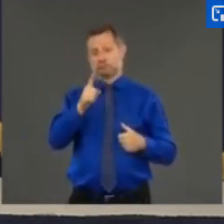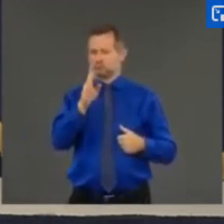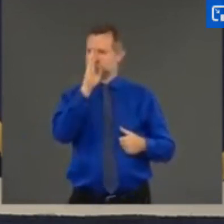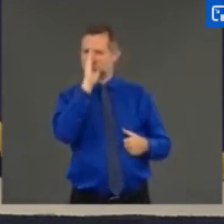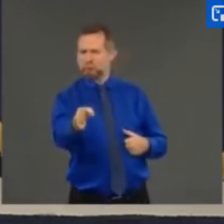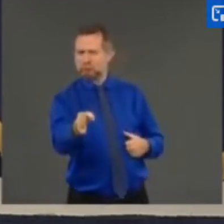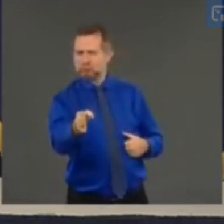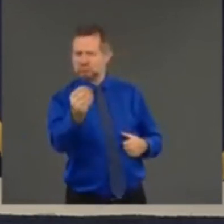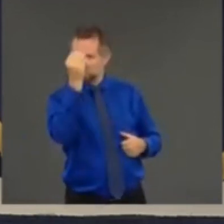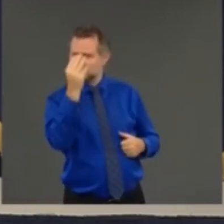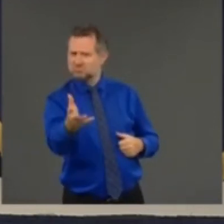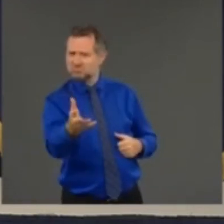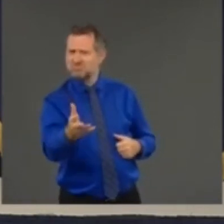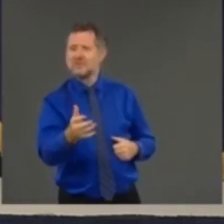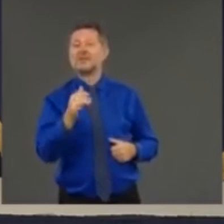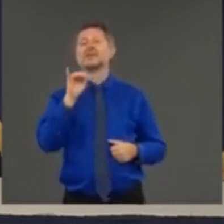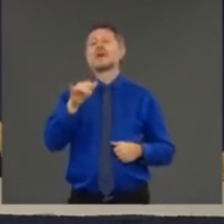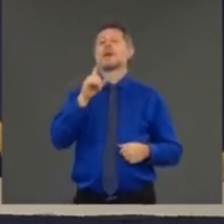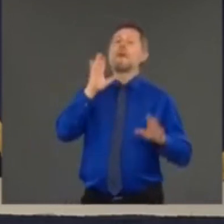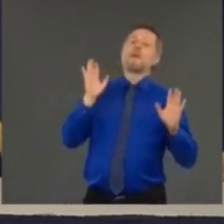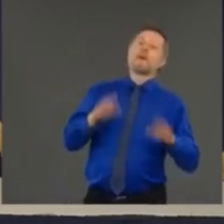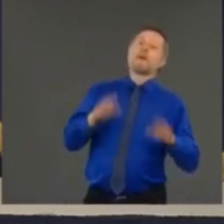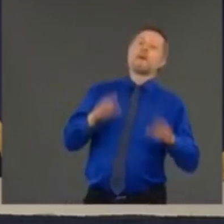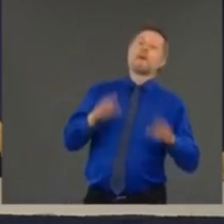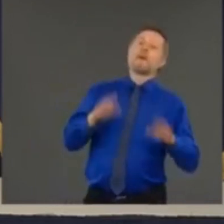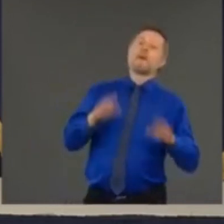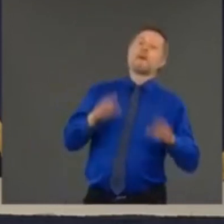issue we're not talking about some normal government issue taxes budgets